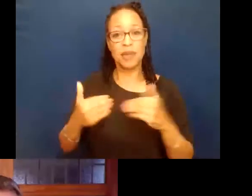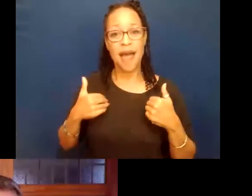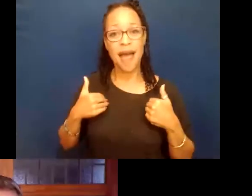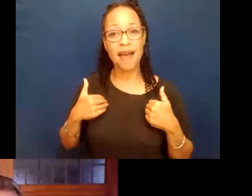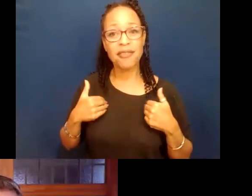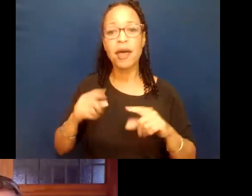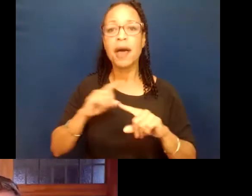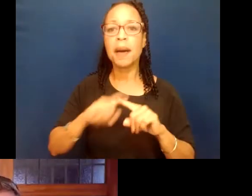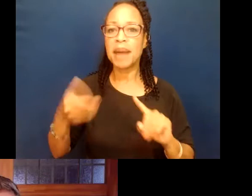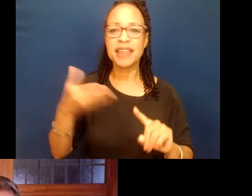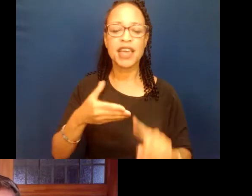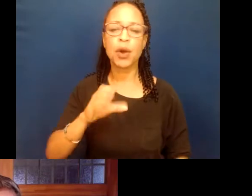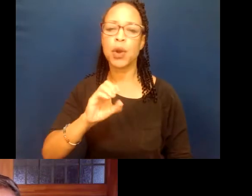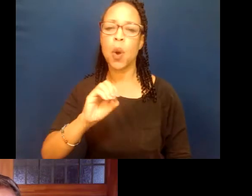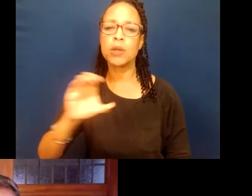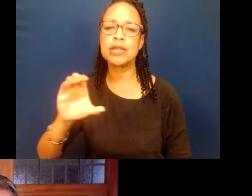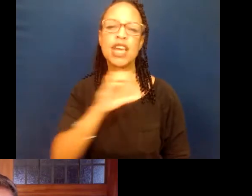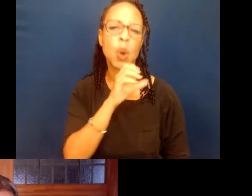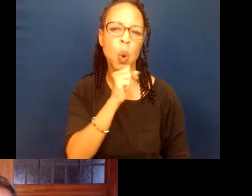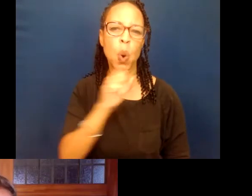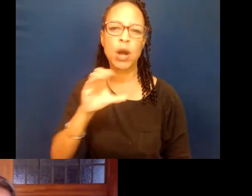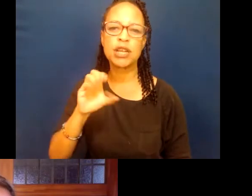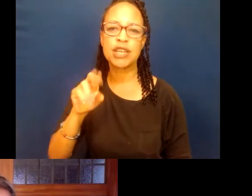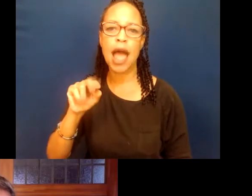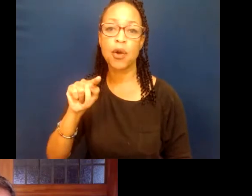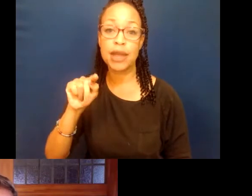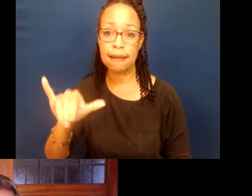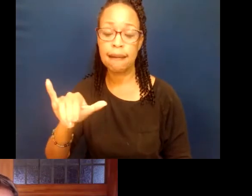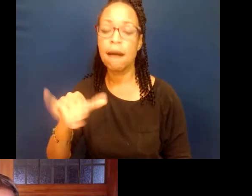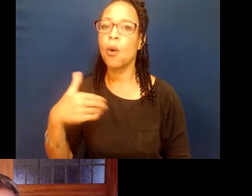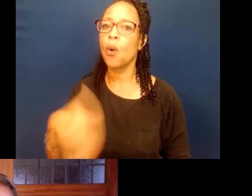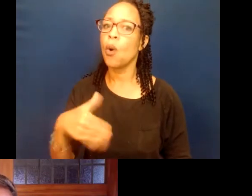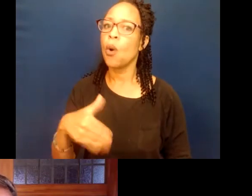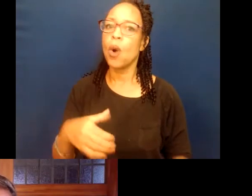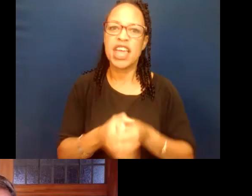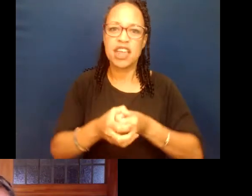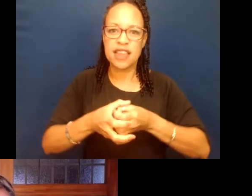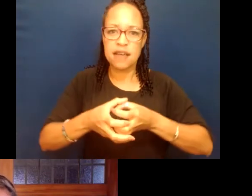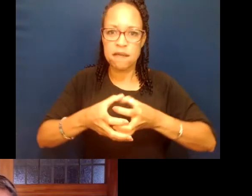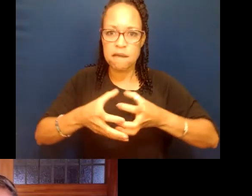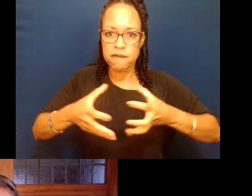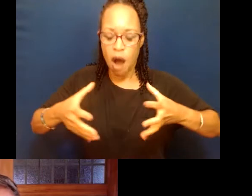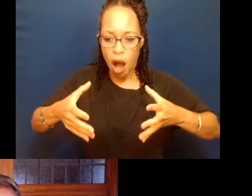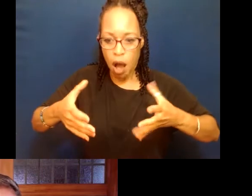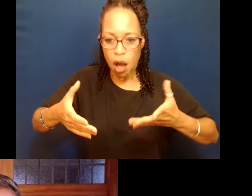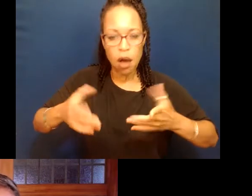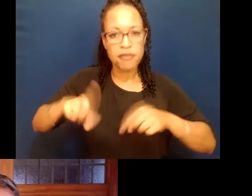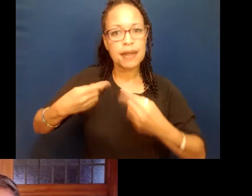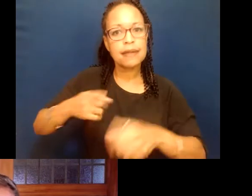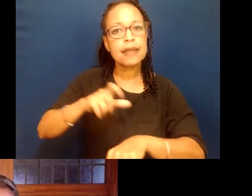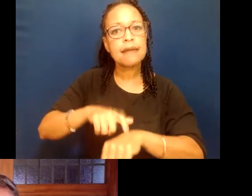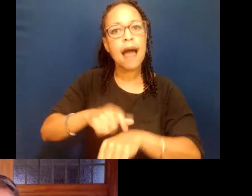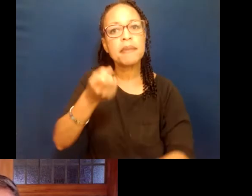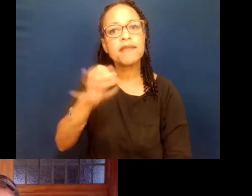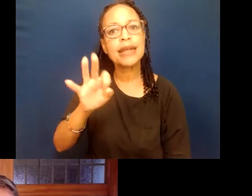the story here in Orange County is, you know, it's evolved so much from the time that we arrived in 1965. So we have to